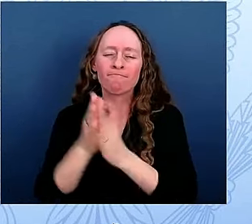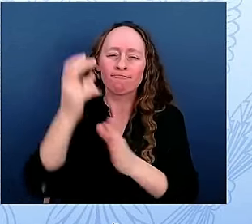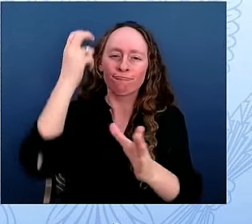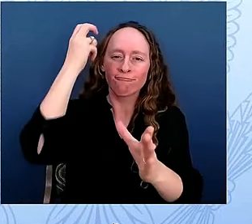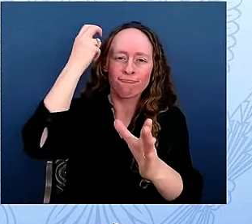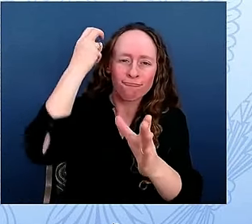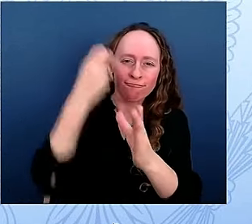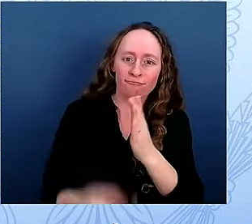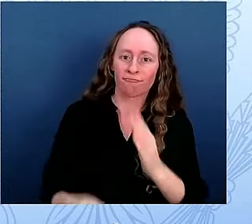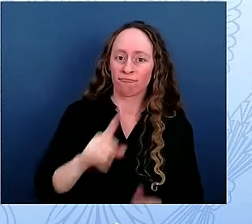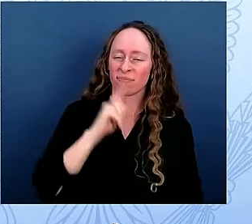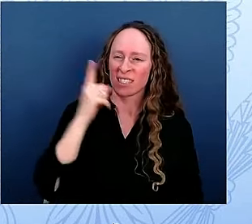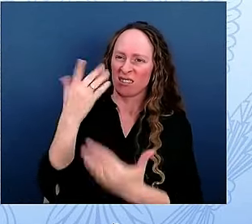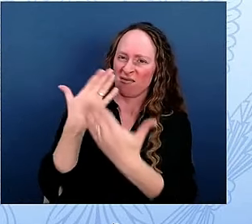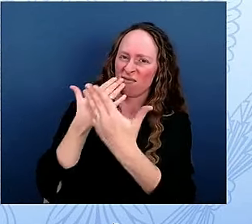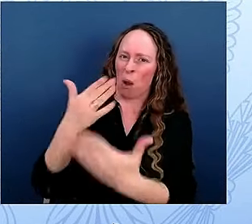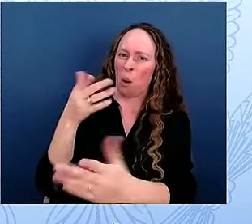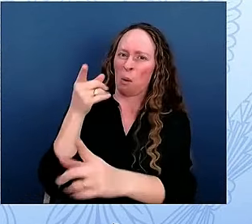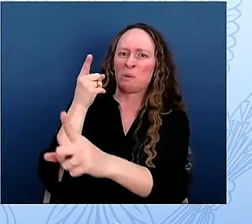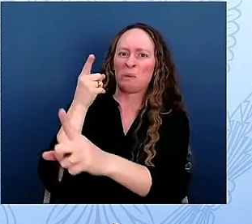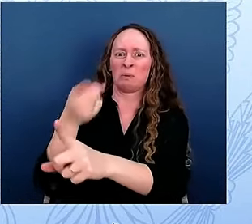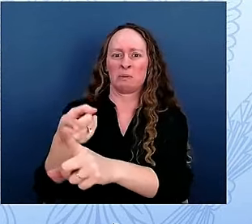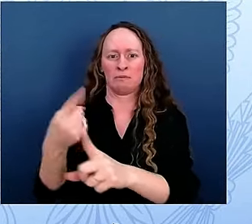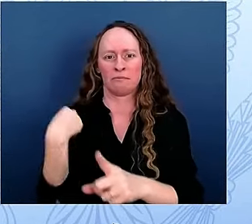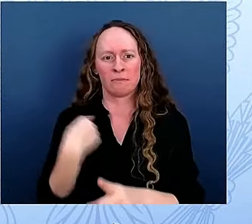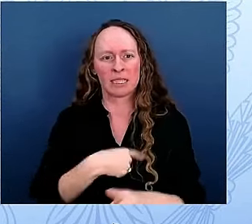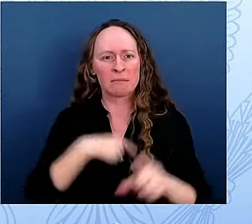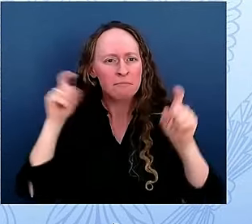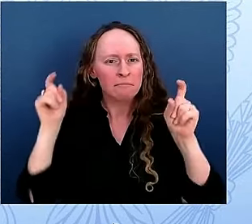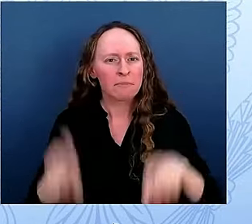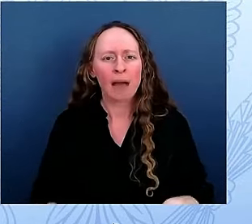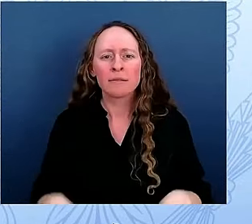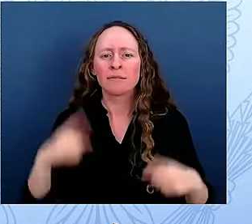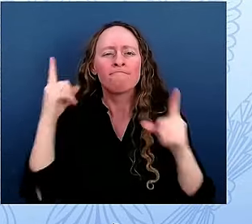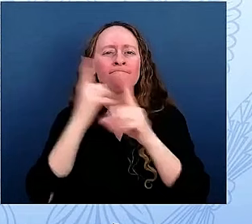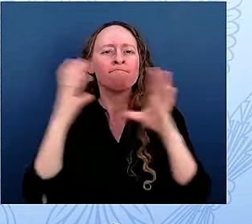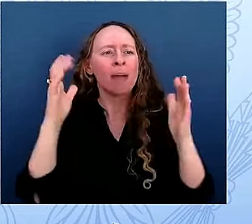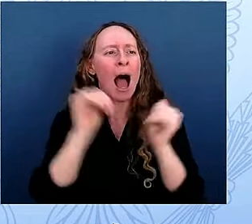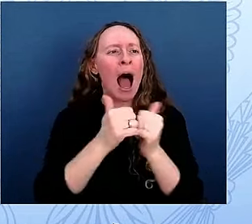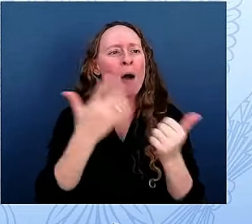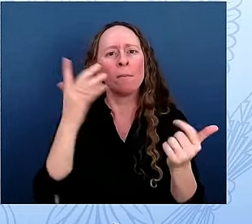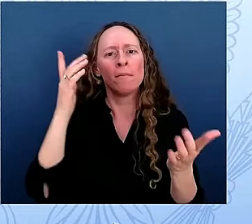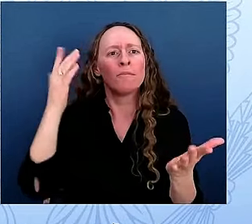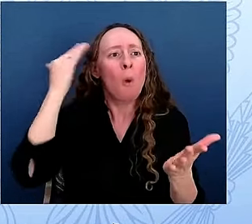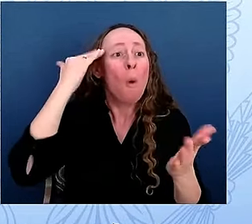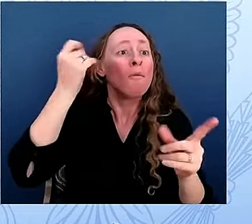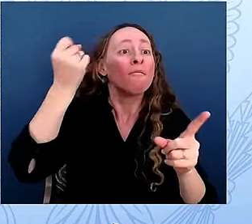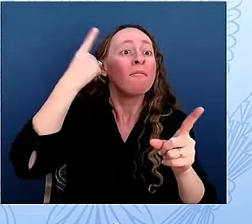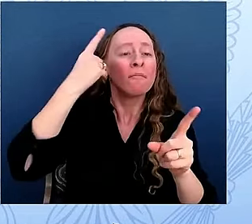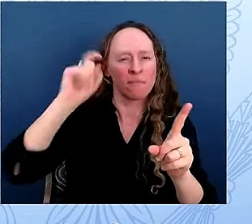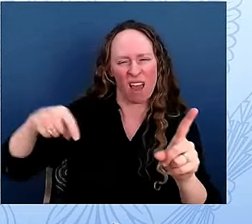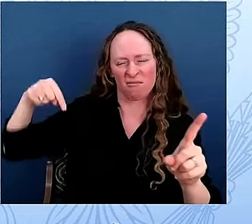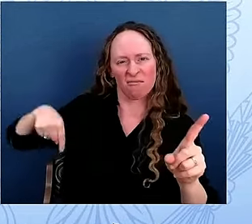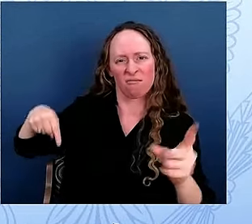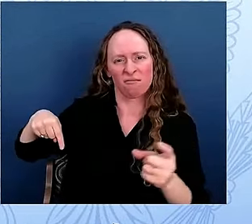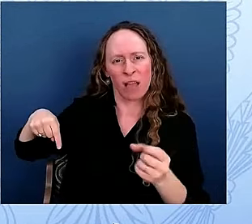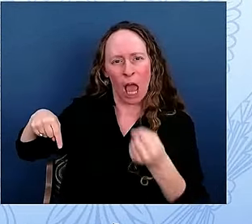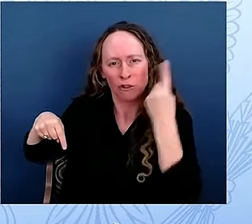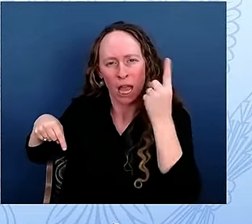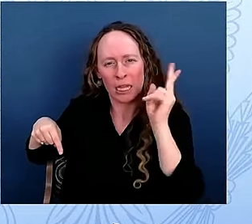These new tour components, such as the living timeline in the East Colonnade, which many of you have seen or will today,